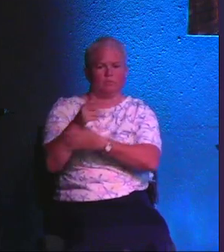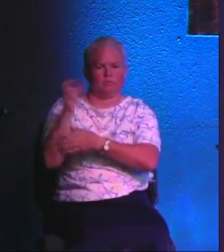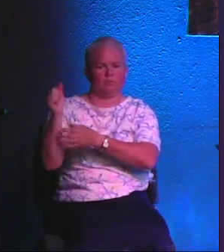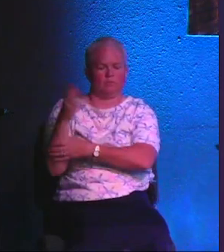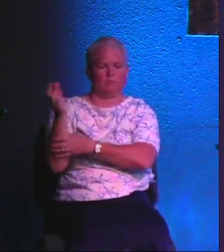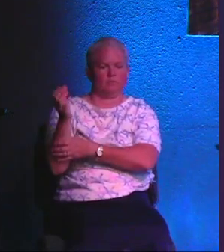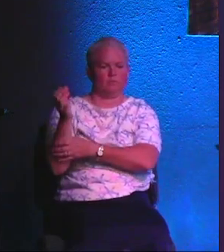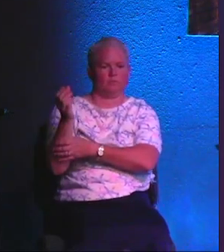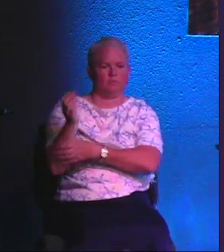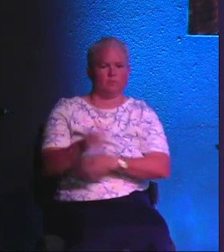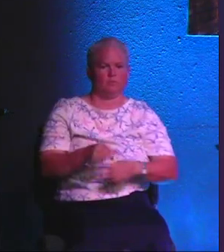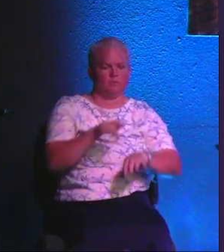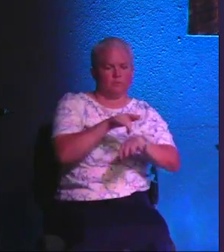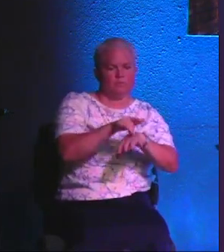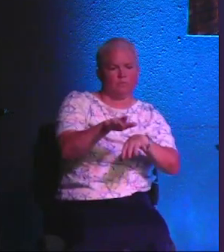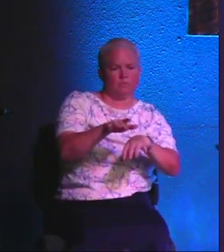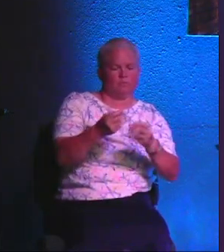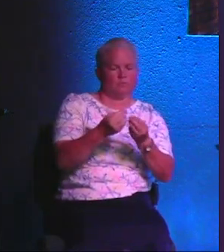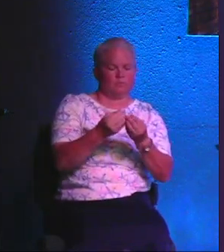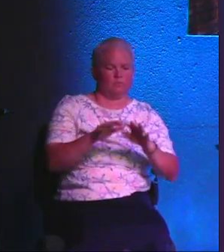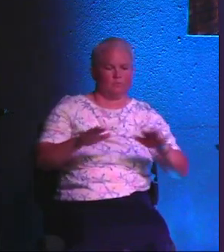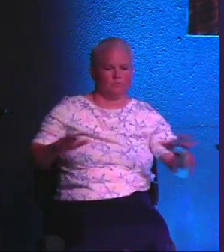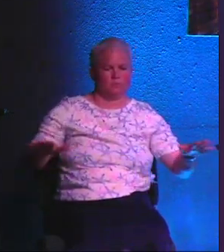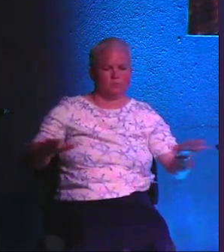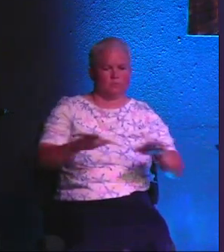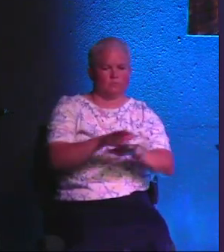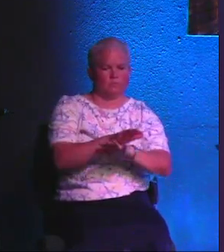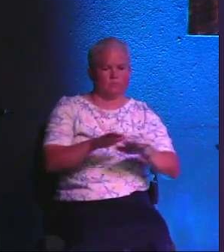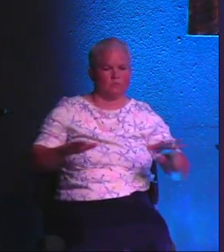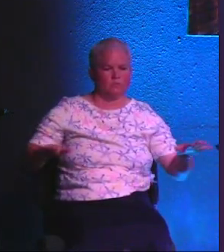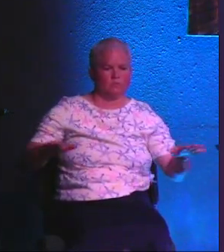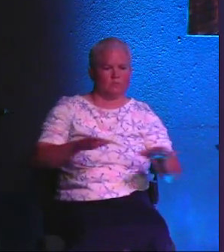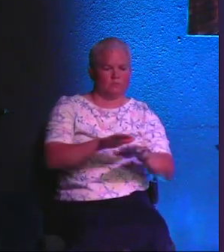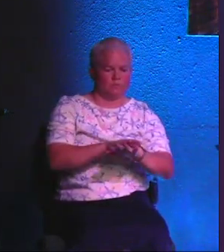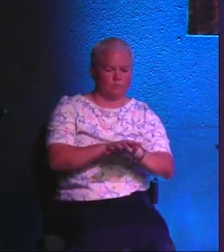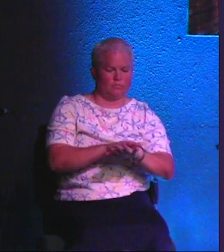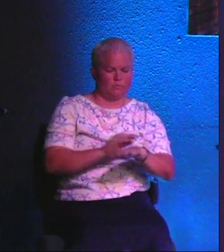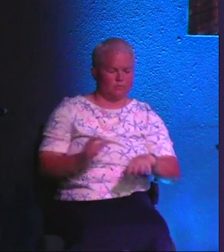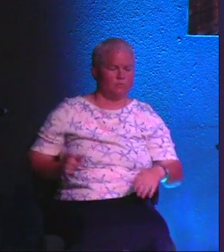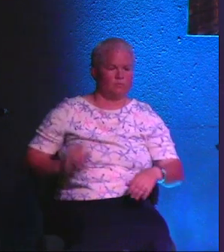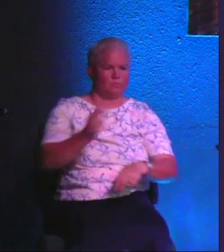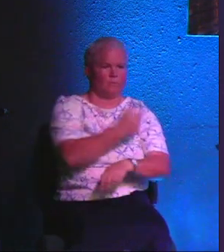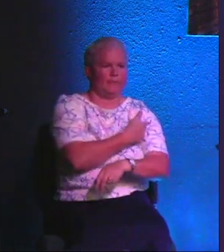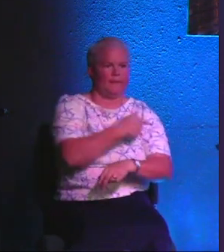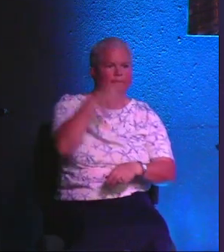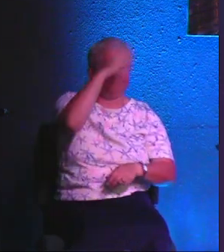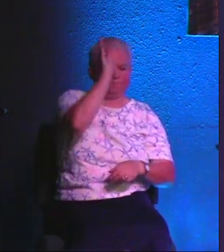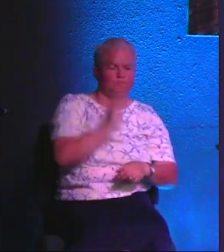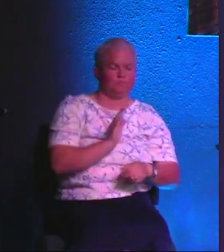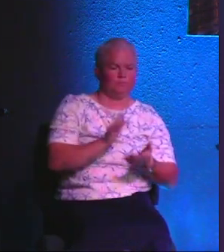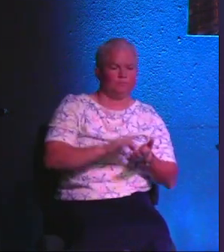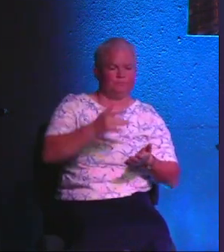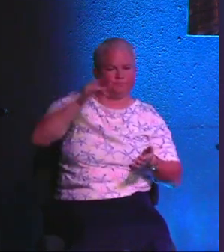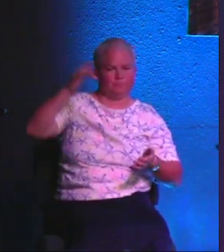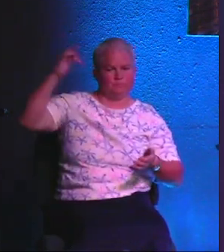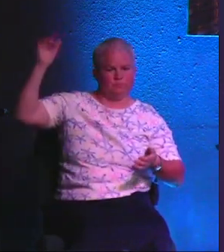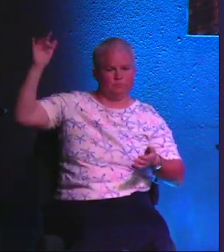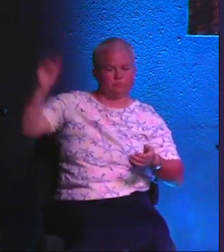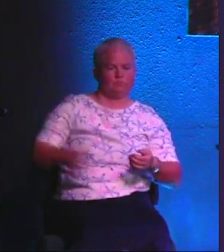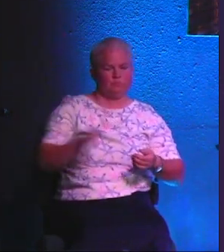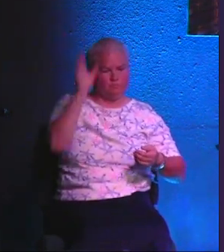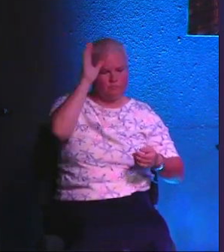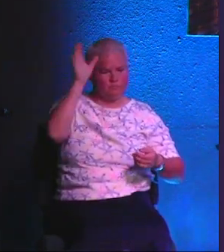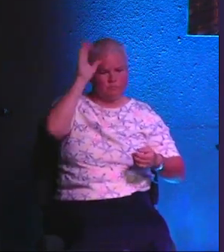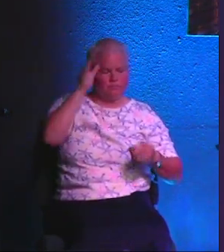desert unless you come to the desert with me. And I know, Lord God, you equip each one of us to do so. So God, be glorified